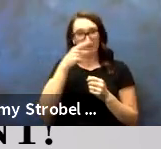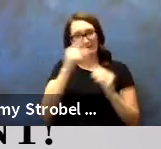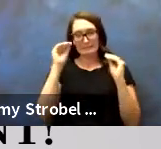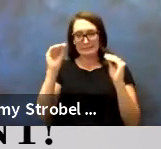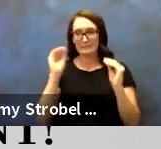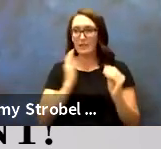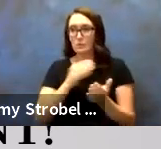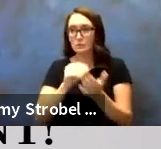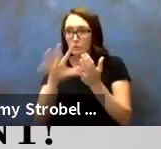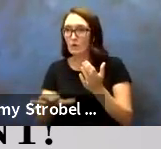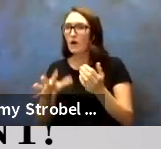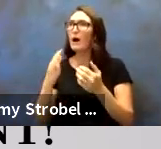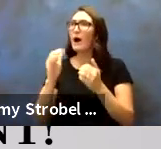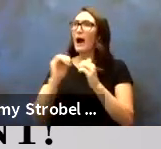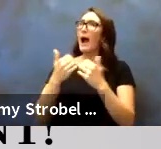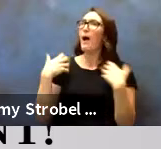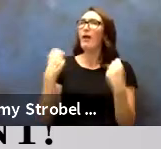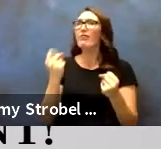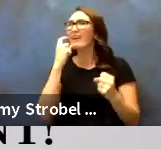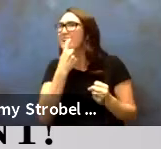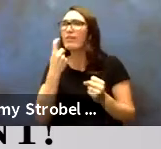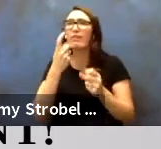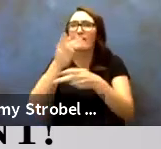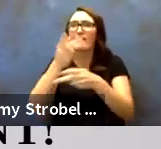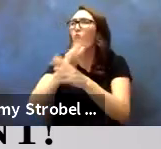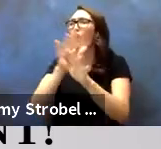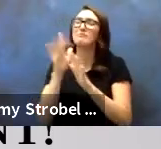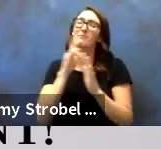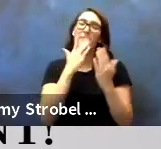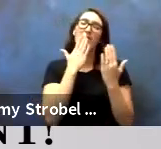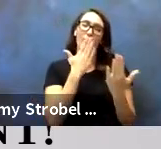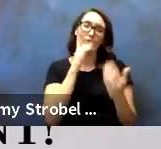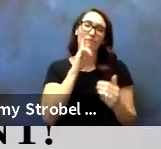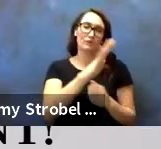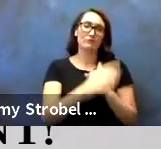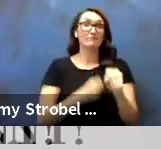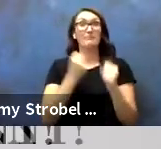about dental health care. Thank you so much for your years of service.